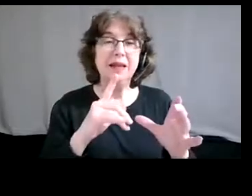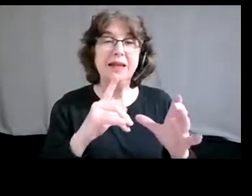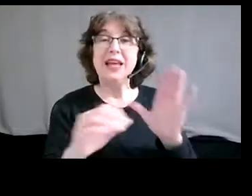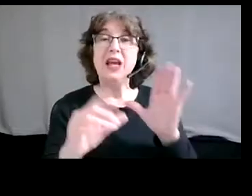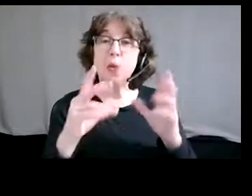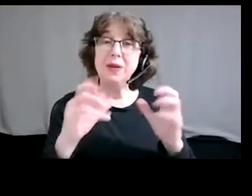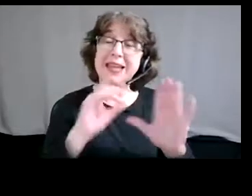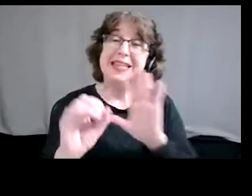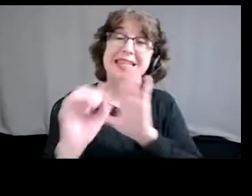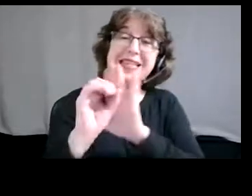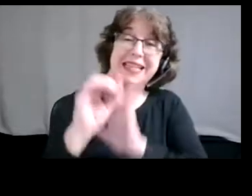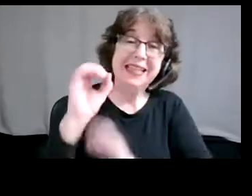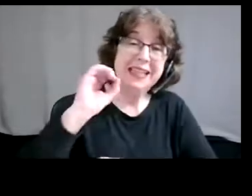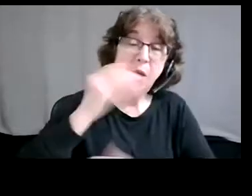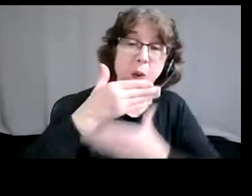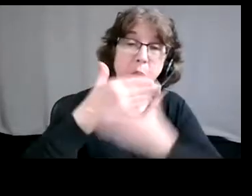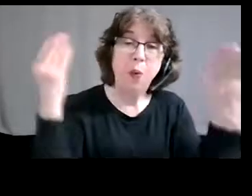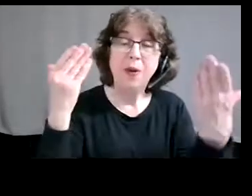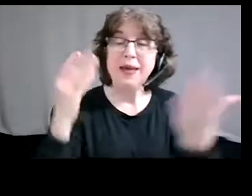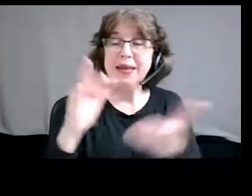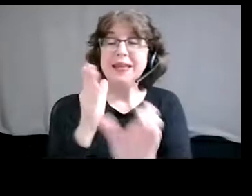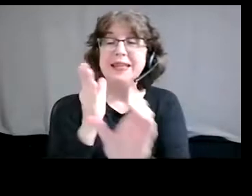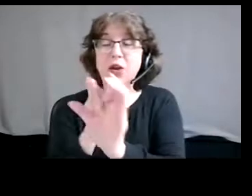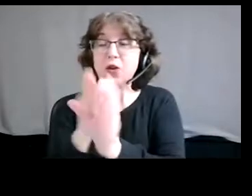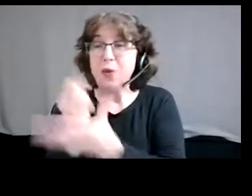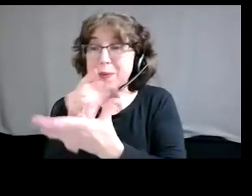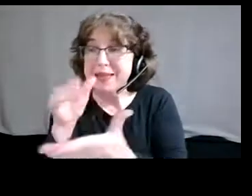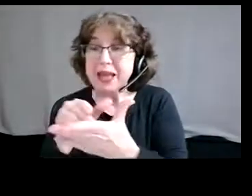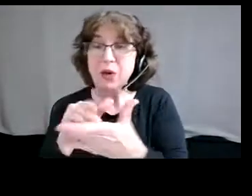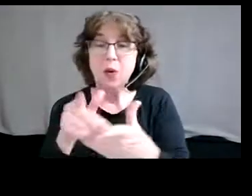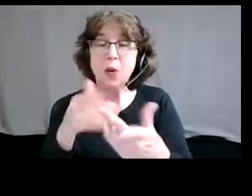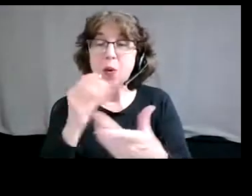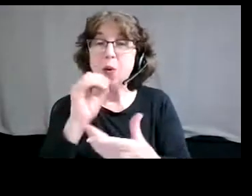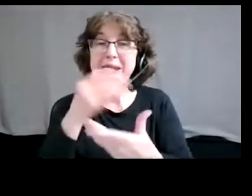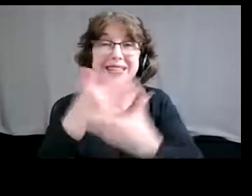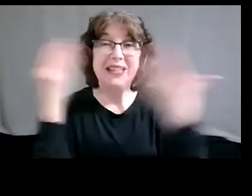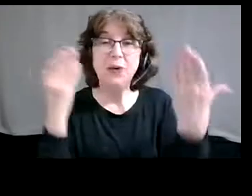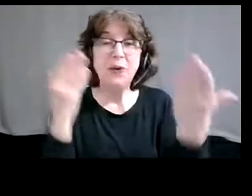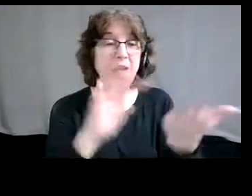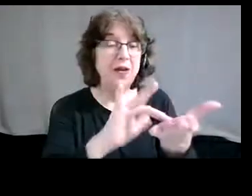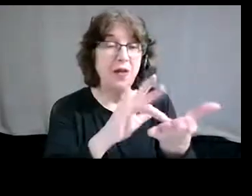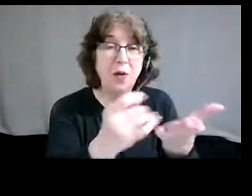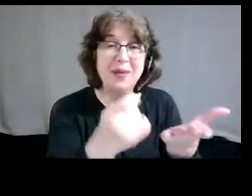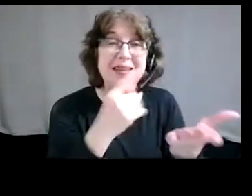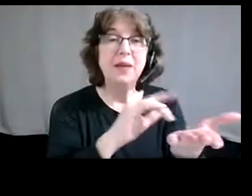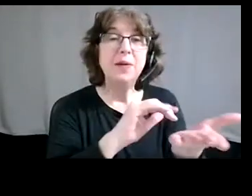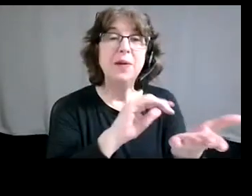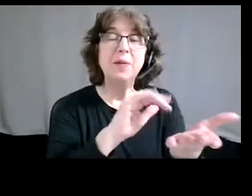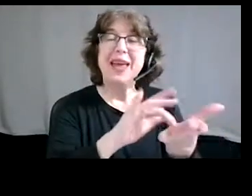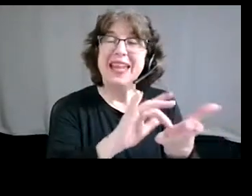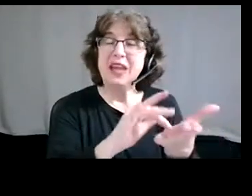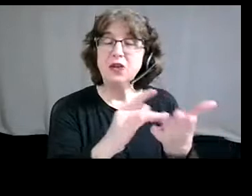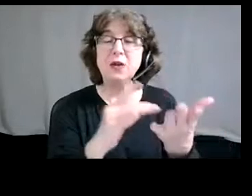pharmaceuticals or medications. It is saying that there needs to be